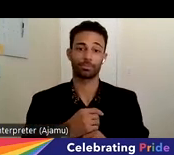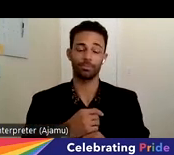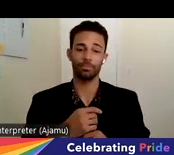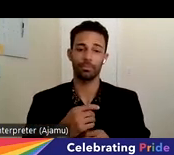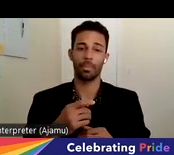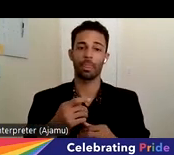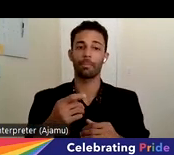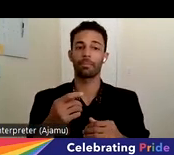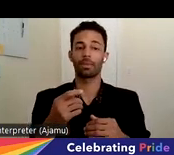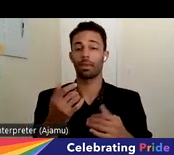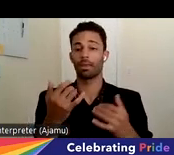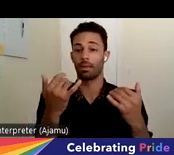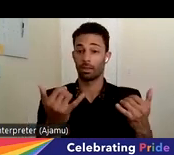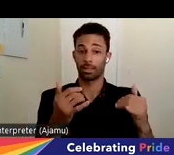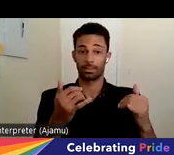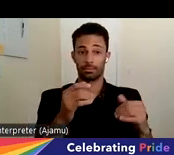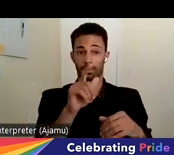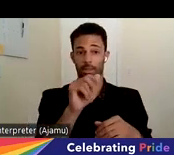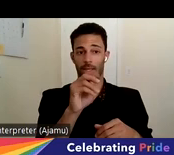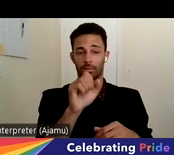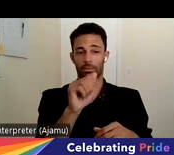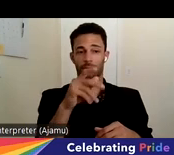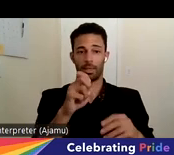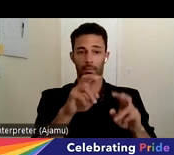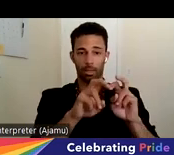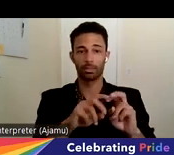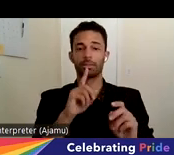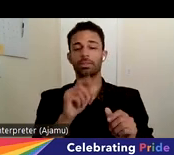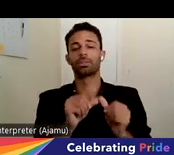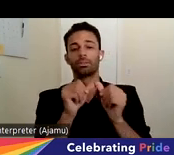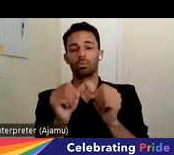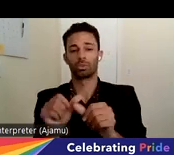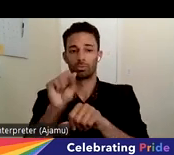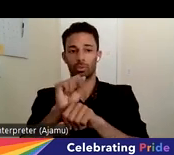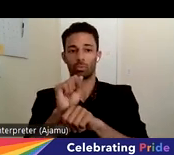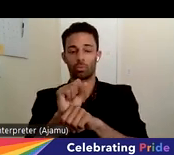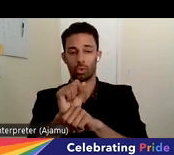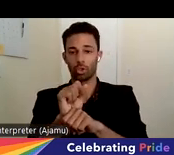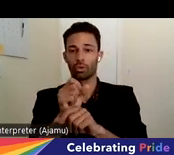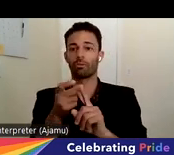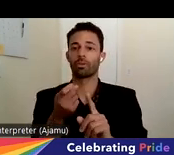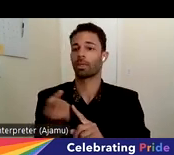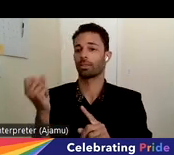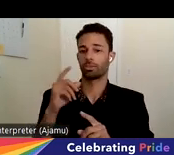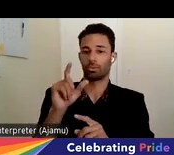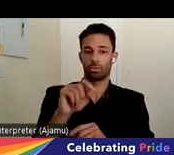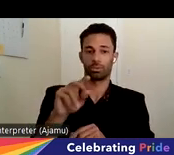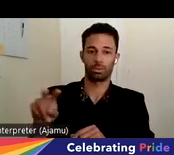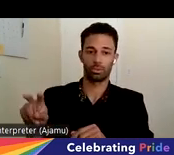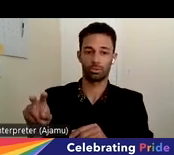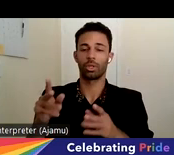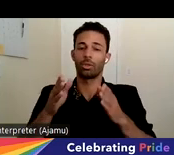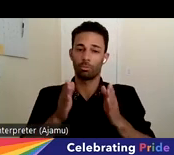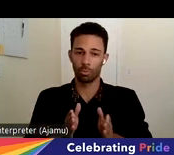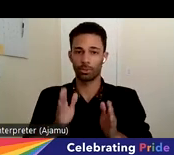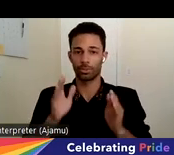analysis, as we're referencing it today, is a continuation of the work that was presented in 2022 that's person-centered scenarios that